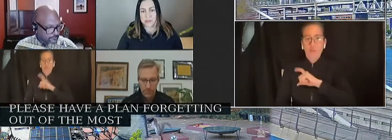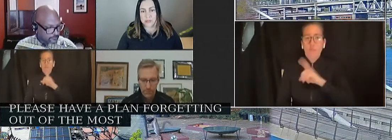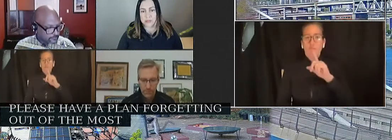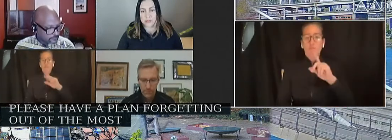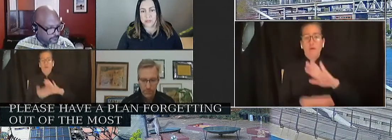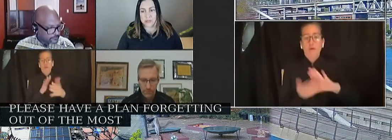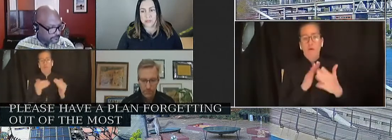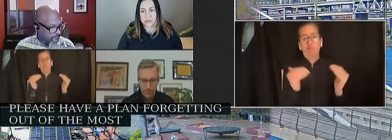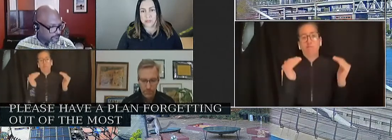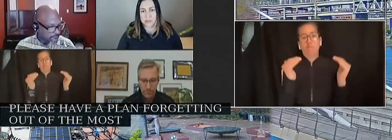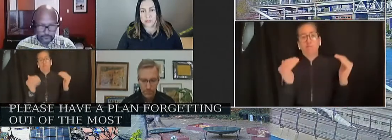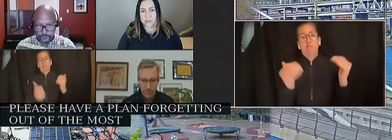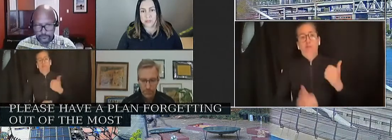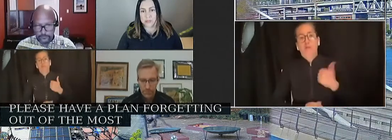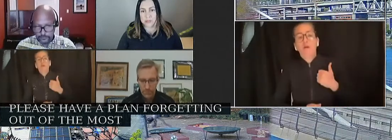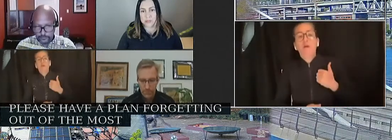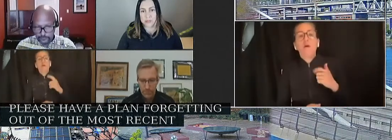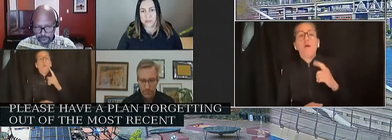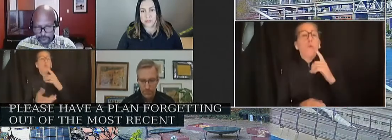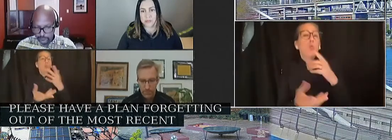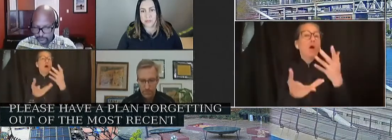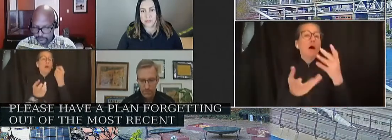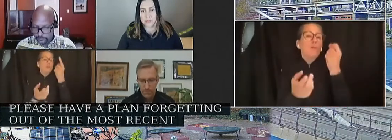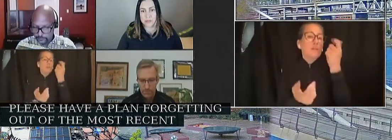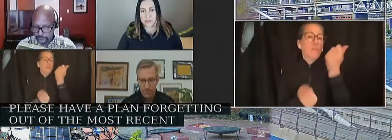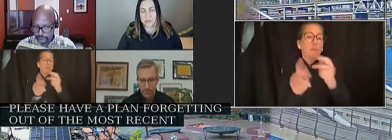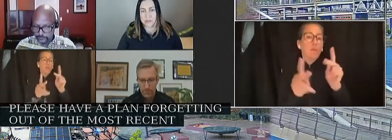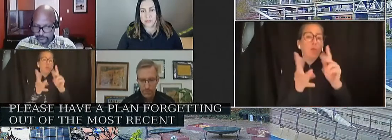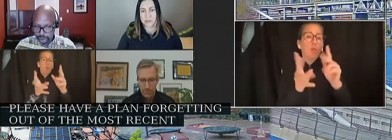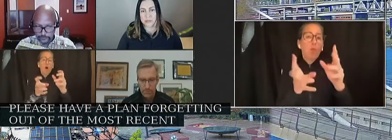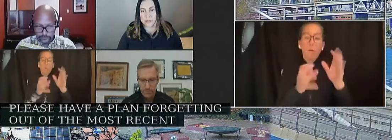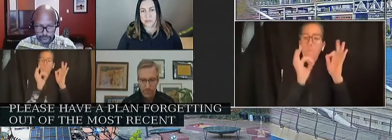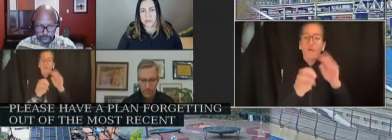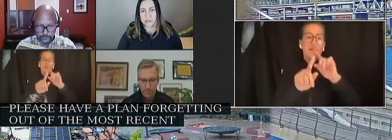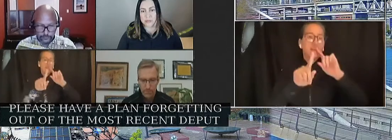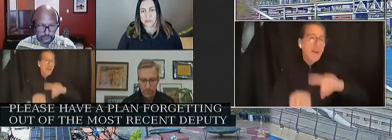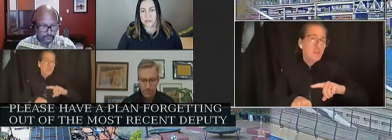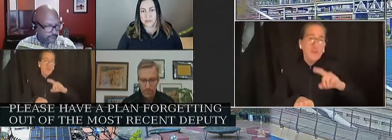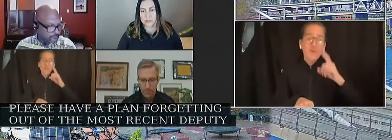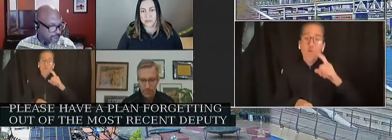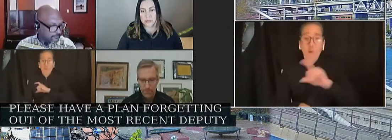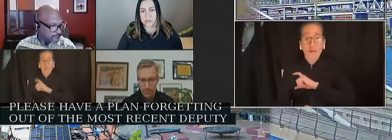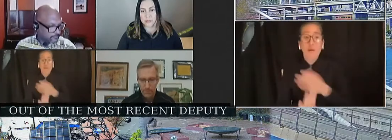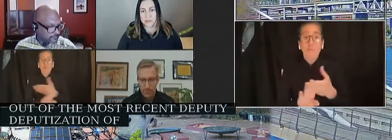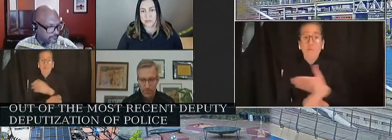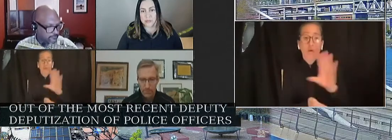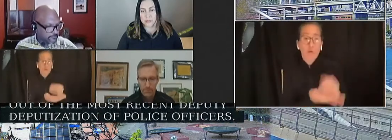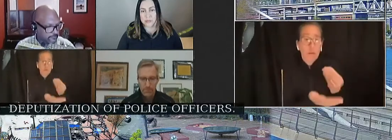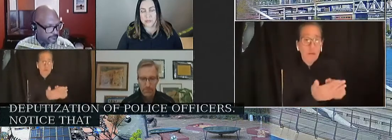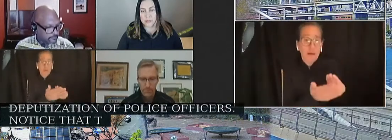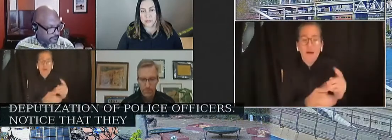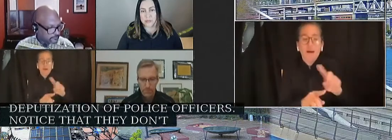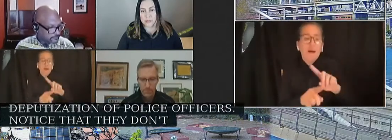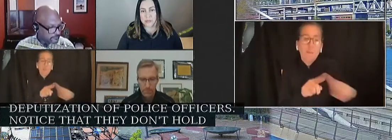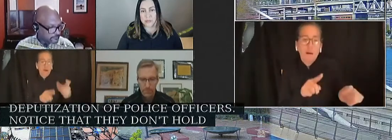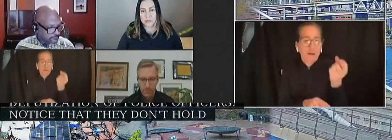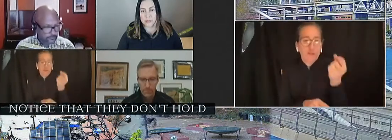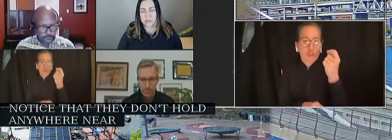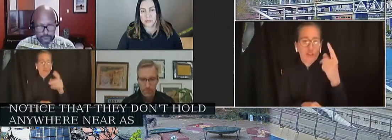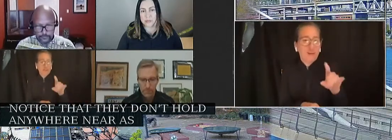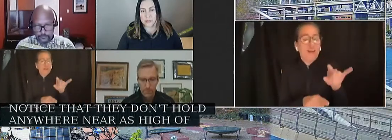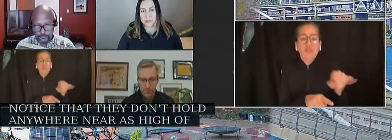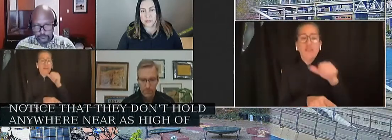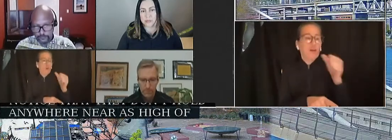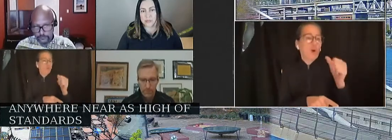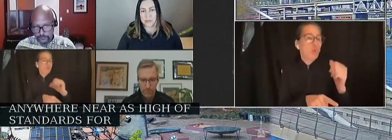many vocal people want perfect answers for alternatives to policing before defunding the bureau. Notice that they don't hold anywhere near as high of standards for the